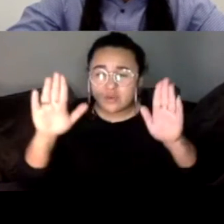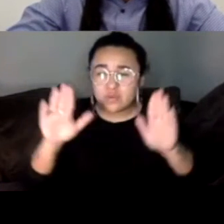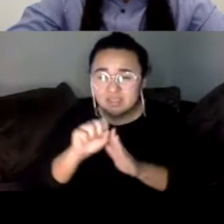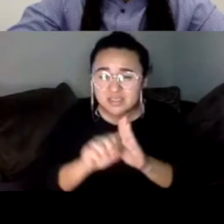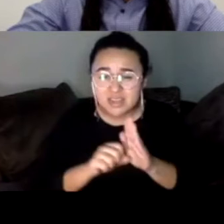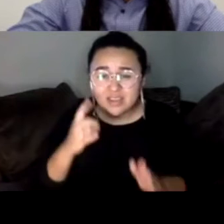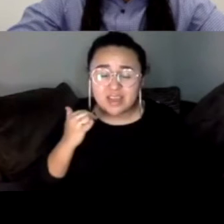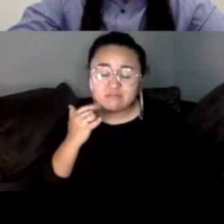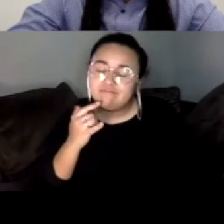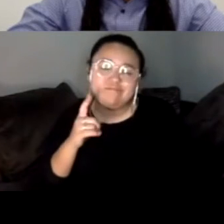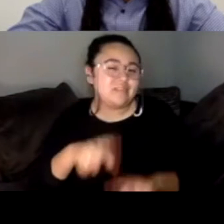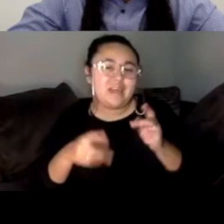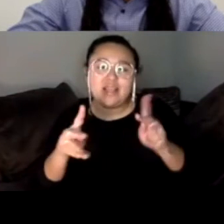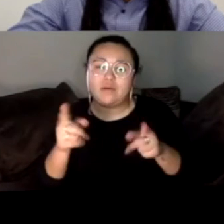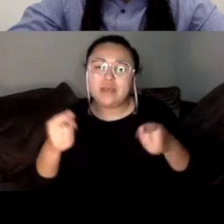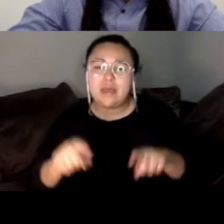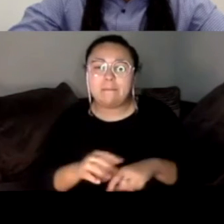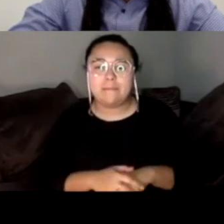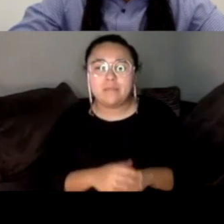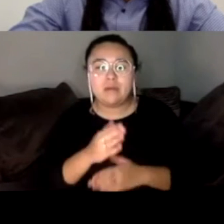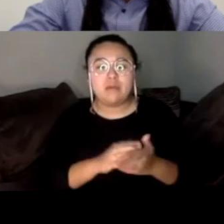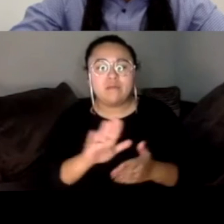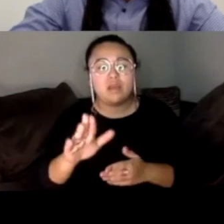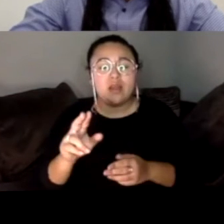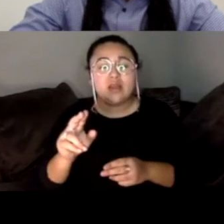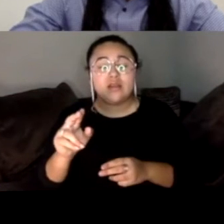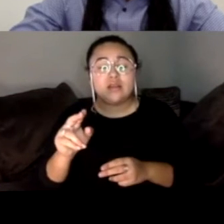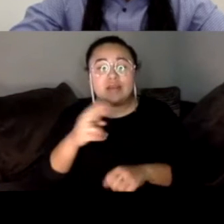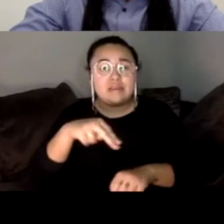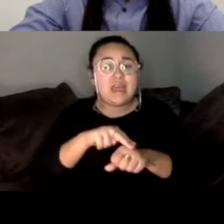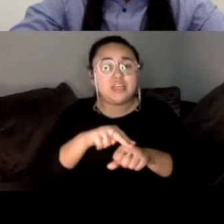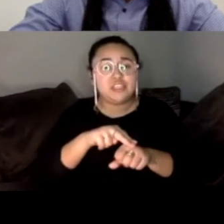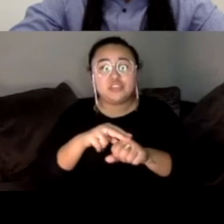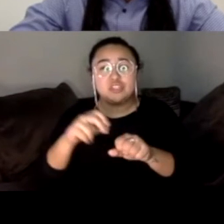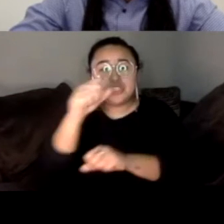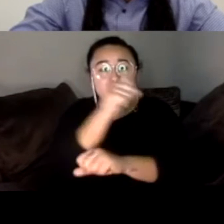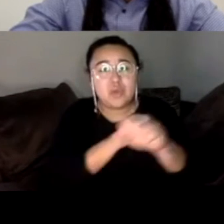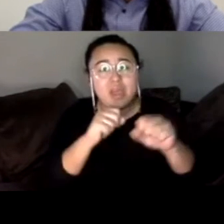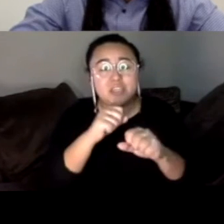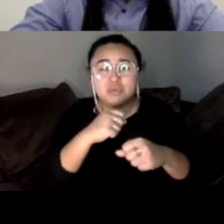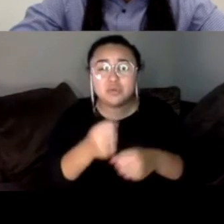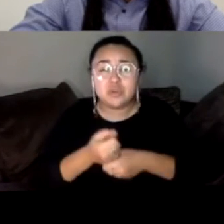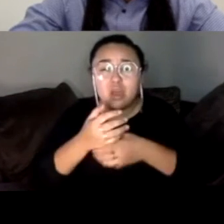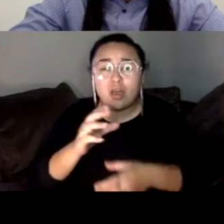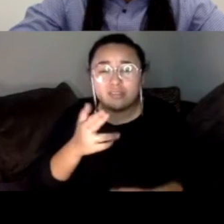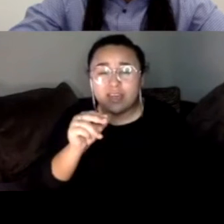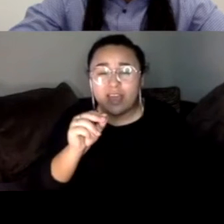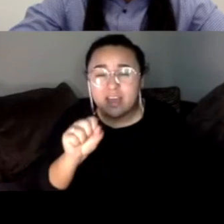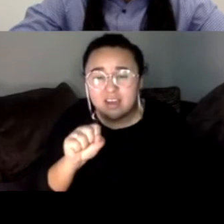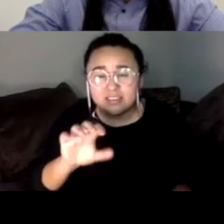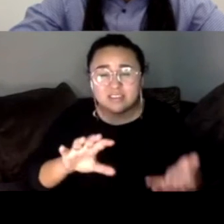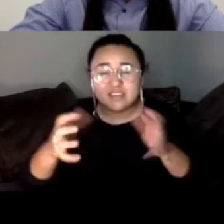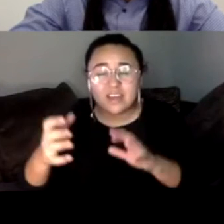this, you know, this part of their national strategy to create chaos and threats to our health and safety and economy and